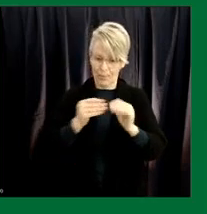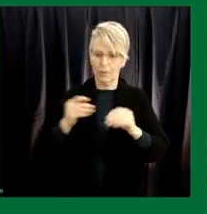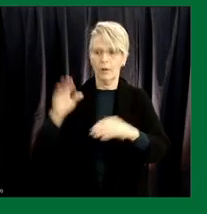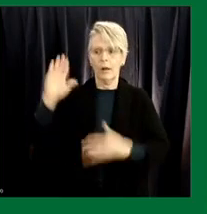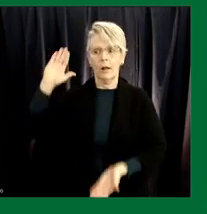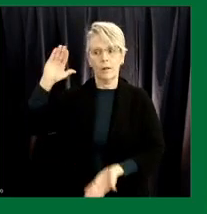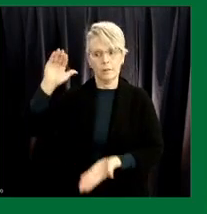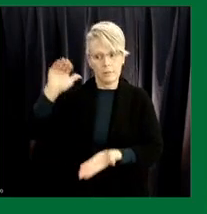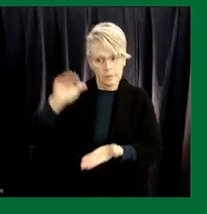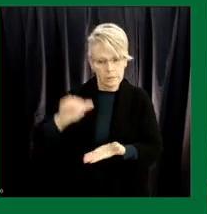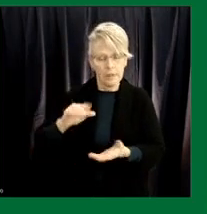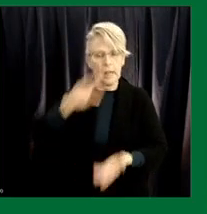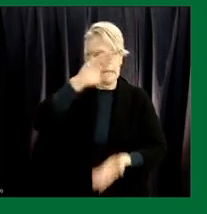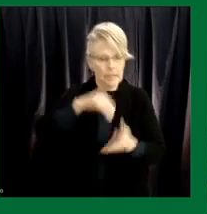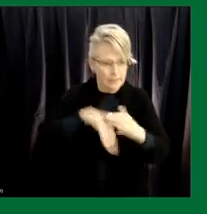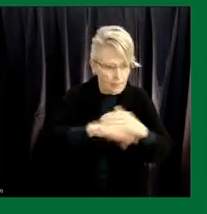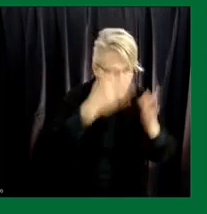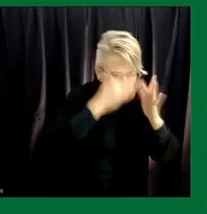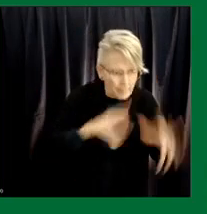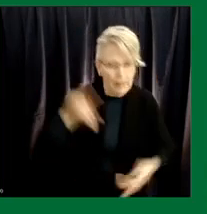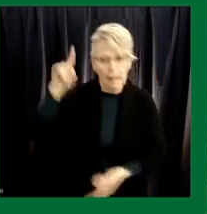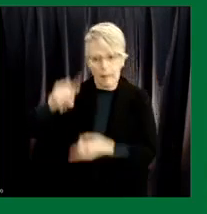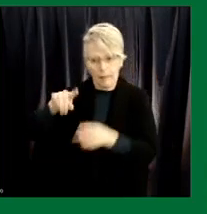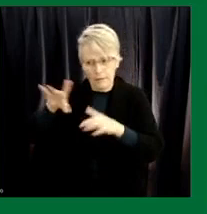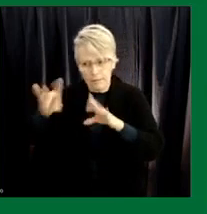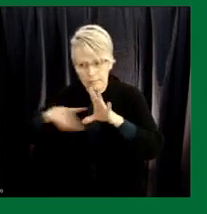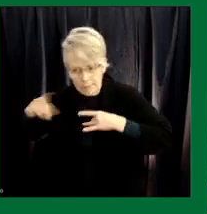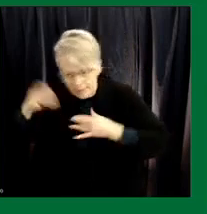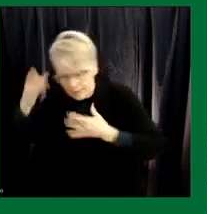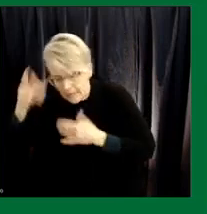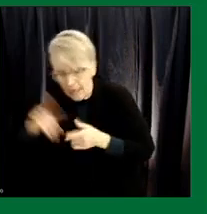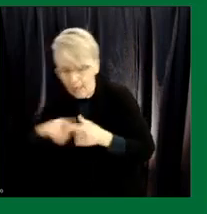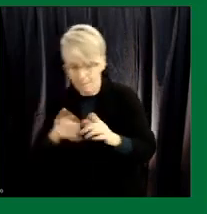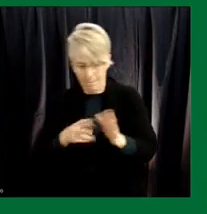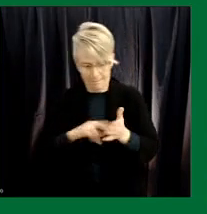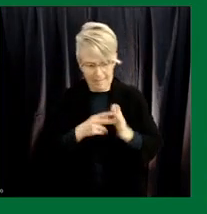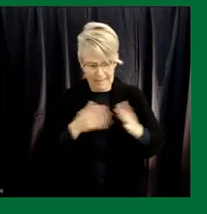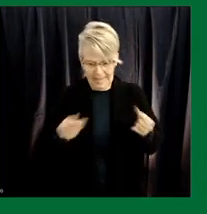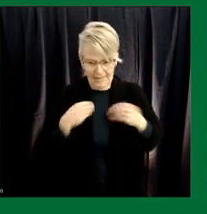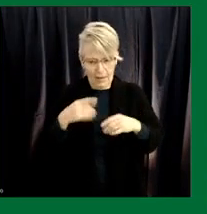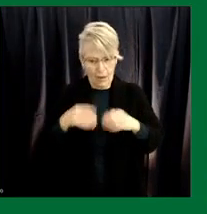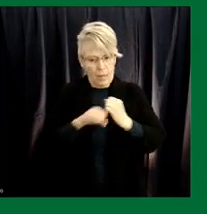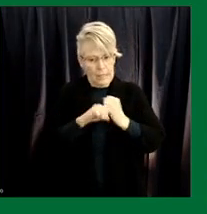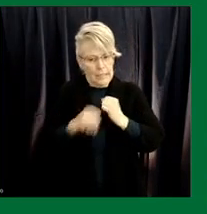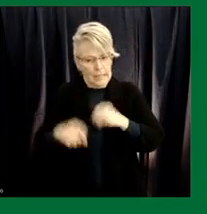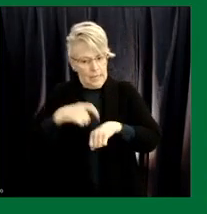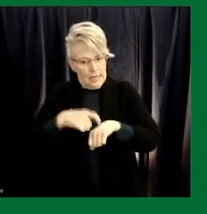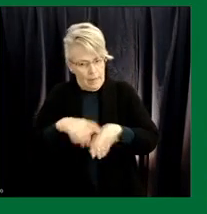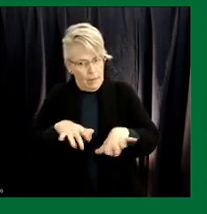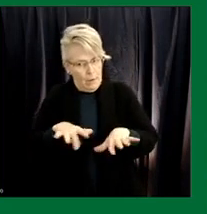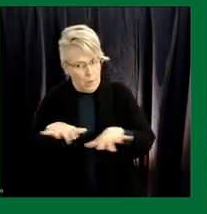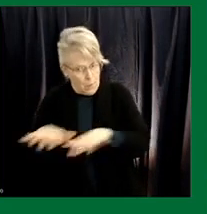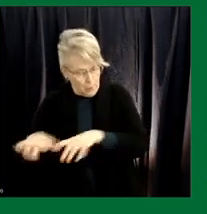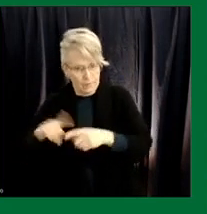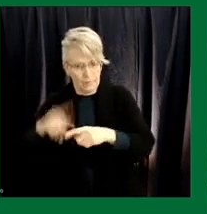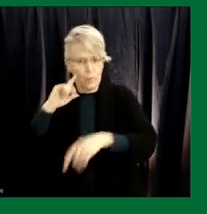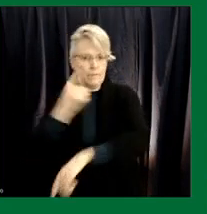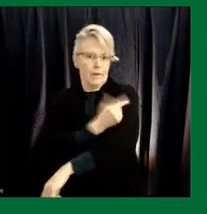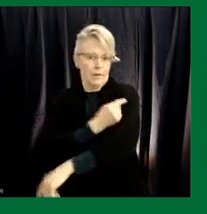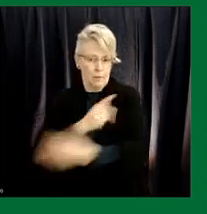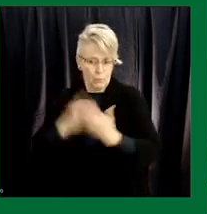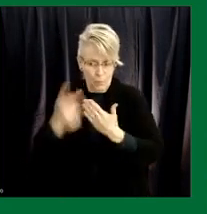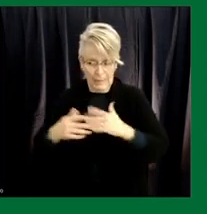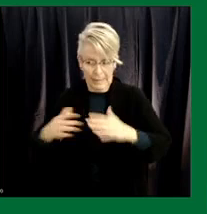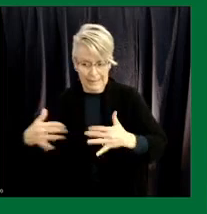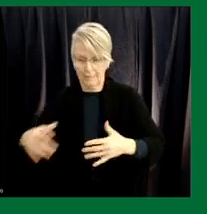This gives us the space to have a successful vaccination program all hands on deck you know not